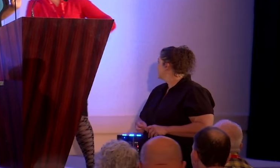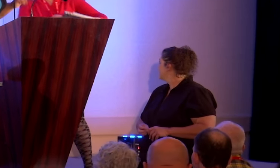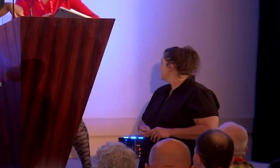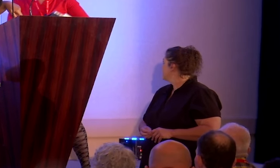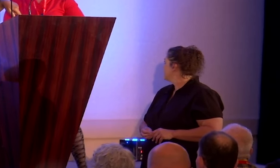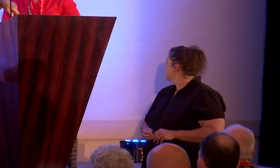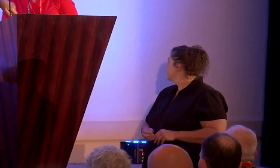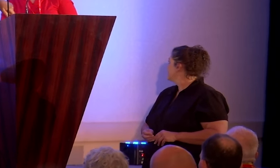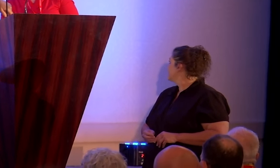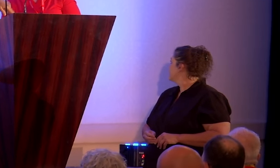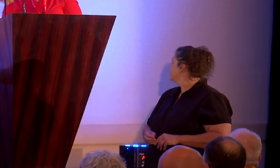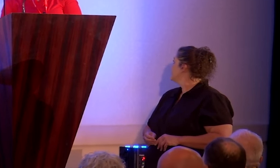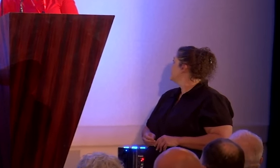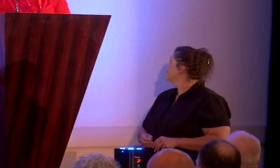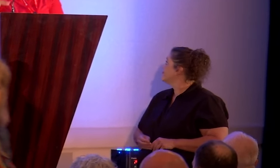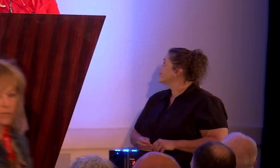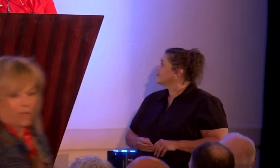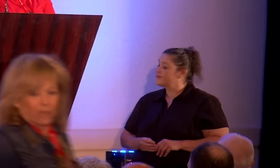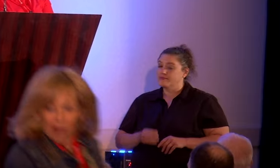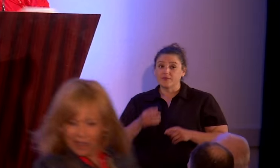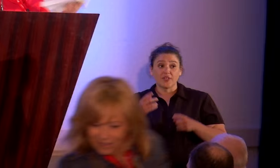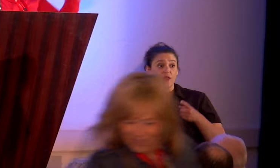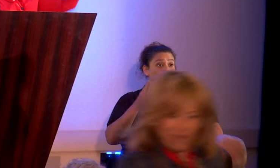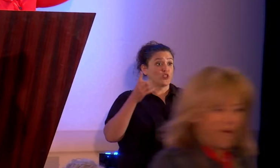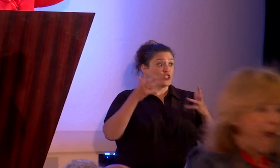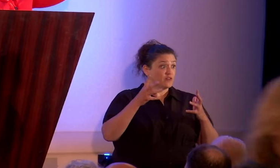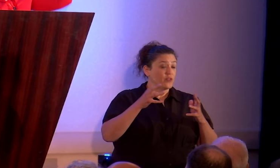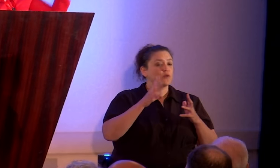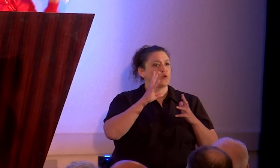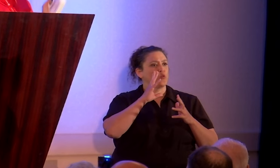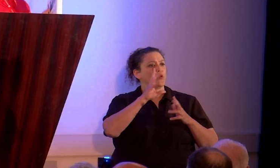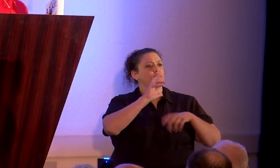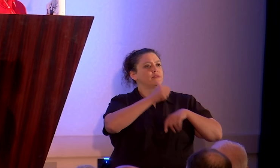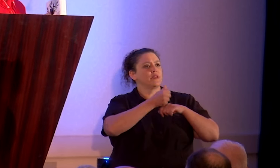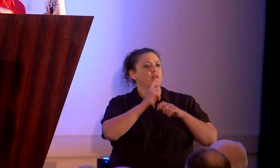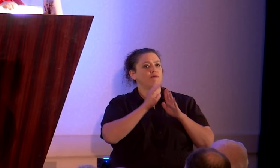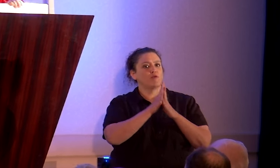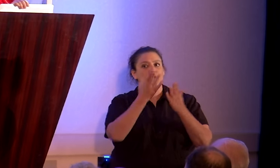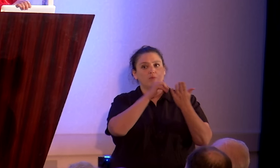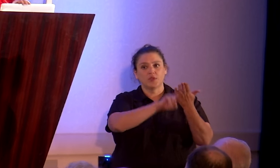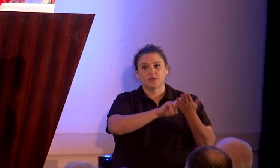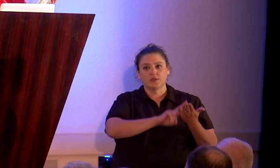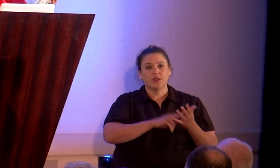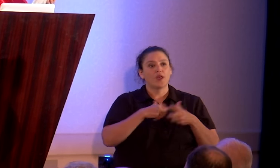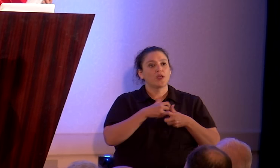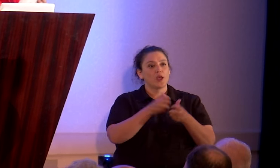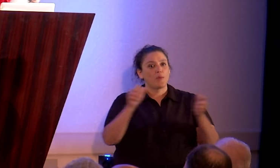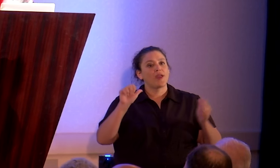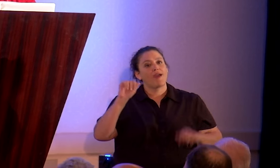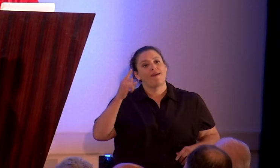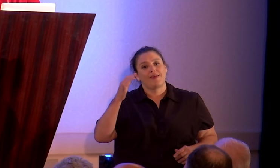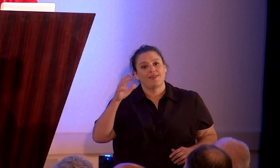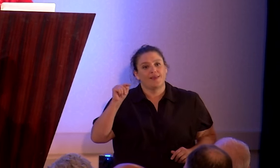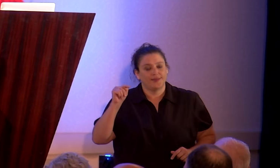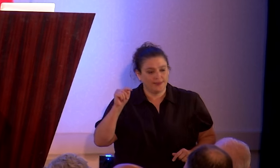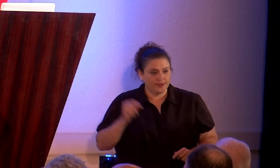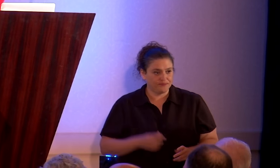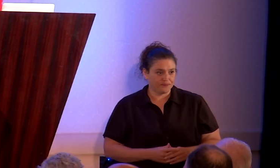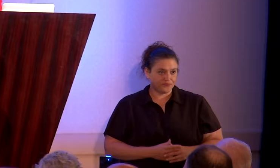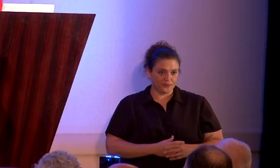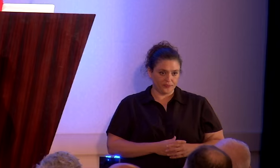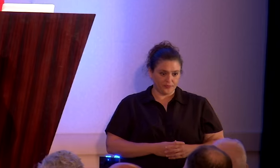And after she reads, there's a book signing, so there we go. Coming Out Atheist. Take it away, Greta. Thank you so much.